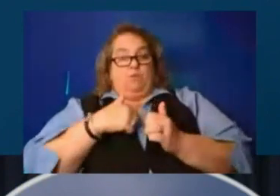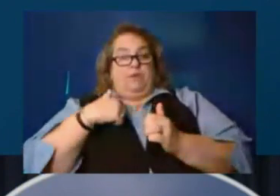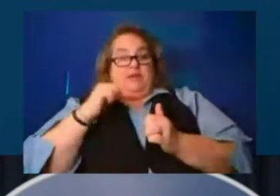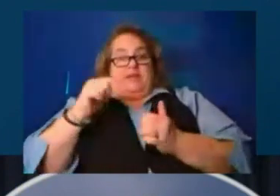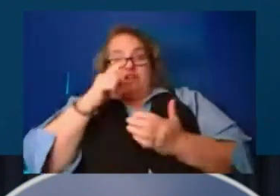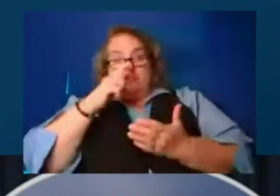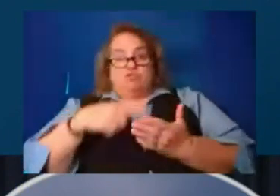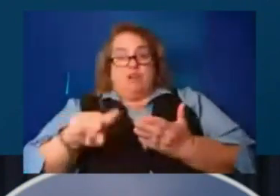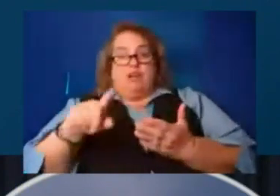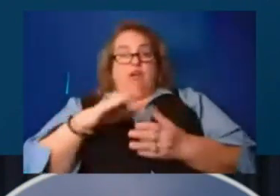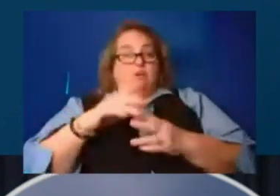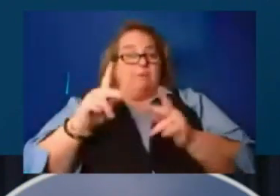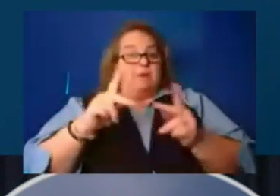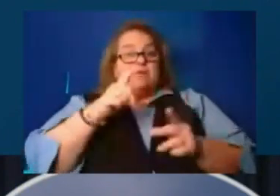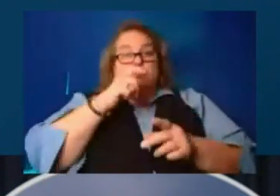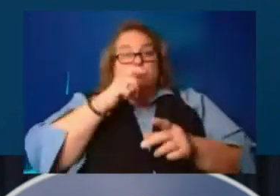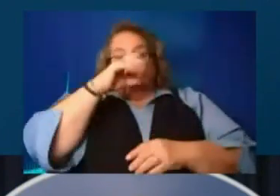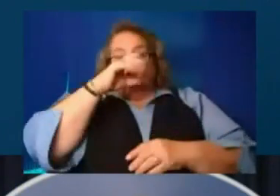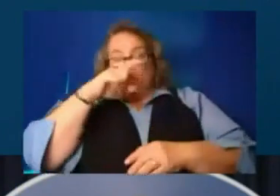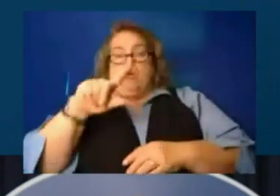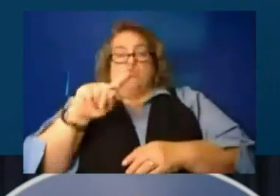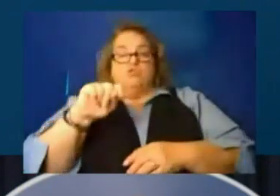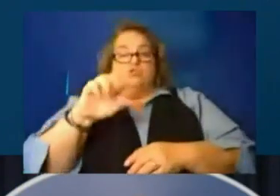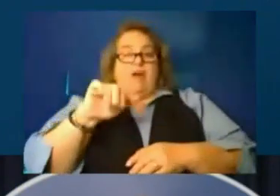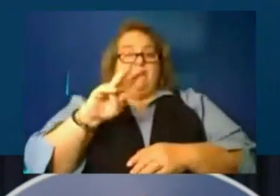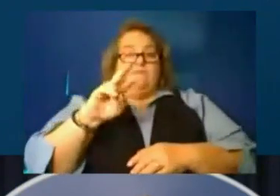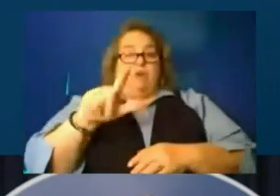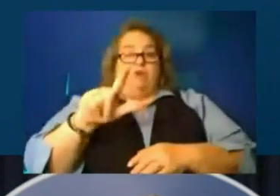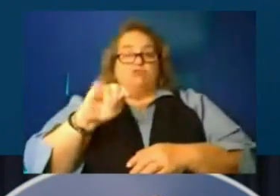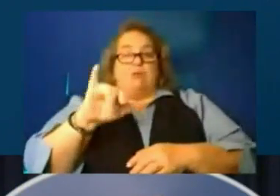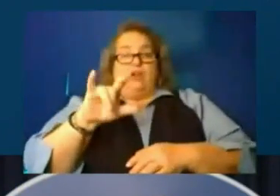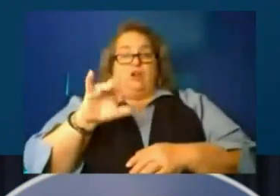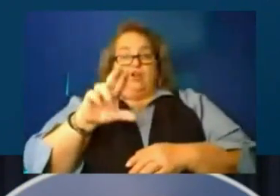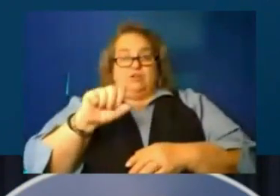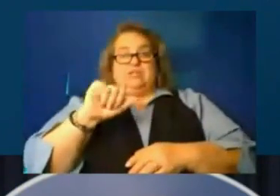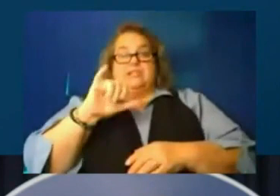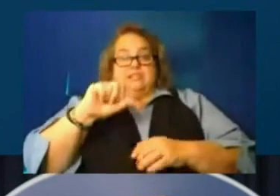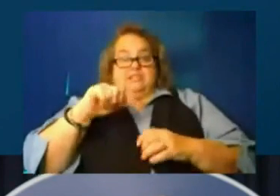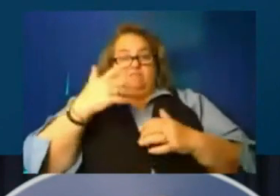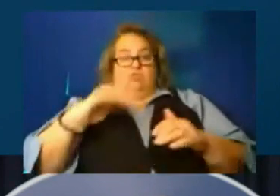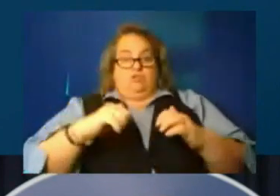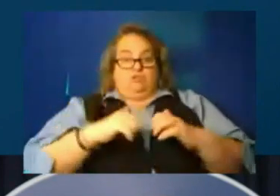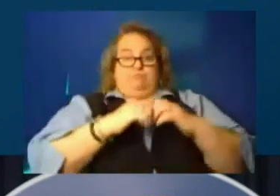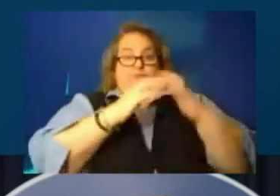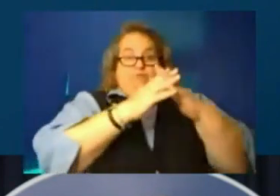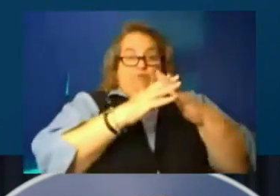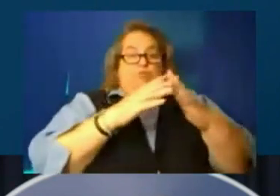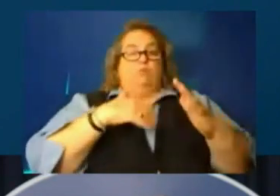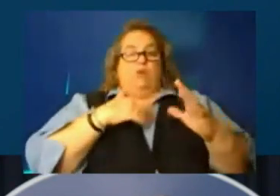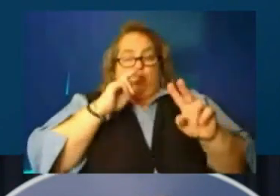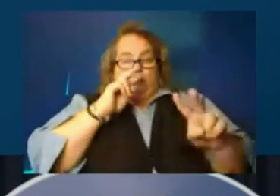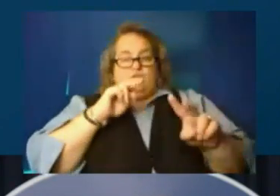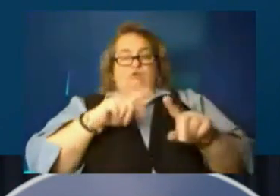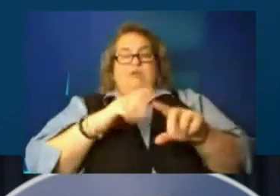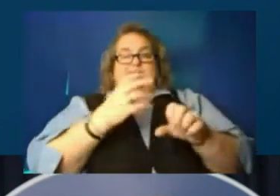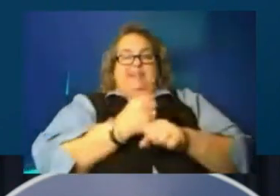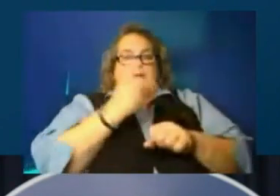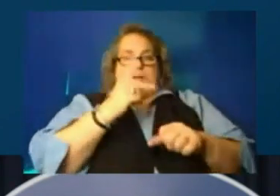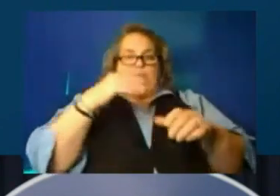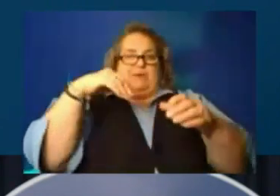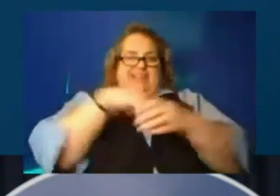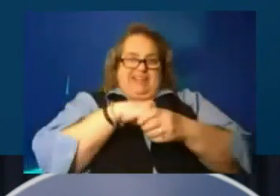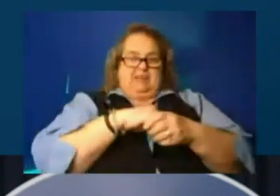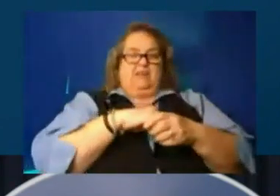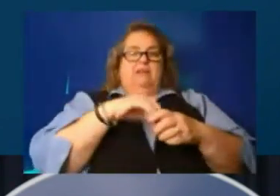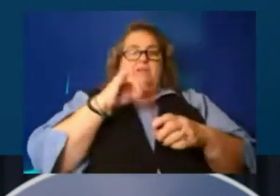looking for travel trailers is up. We look forward to getting folks in them and getting folks a little more stable where they'll know